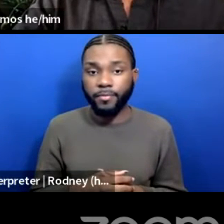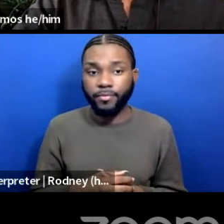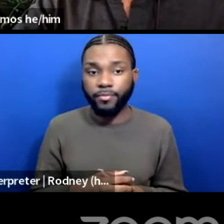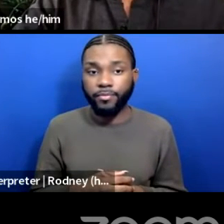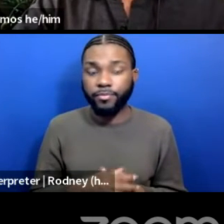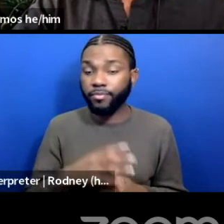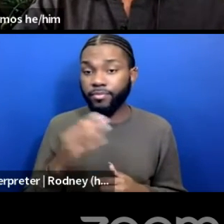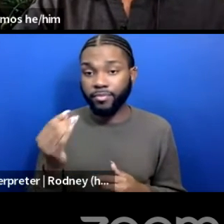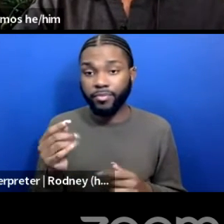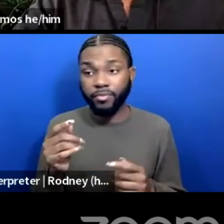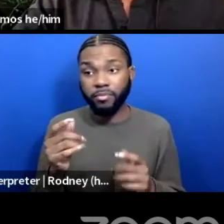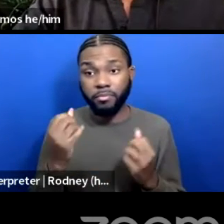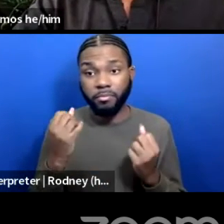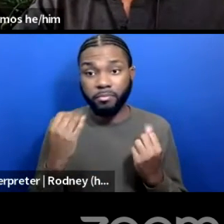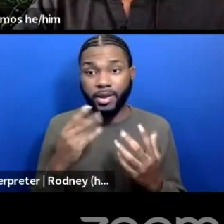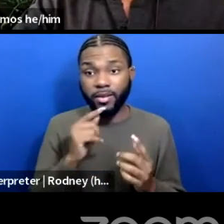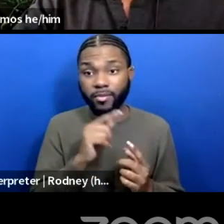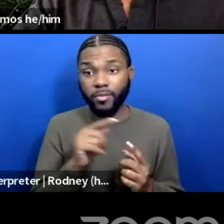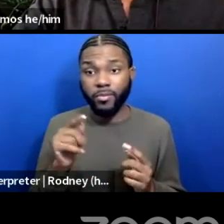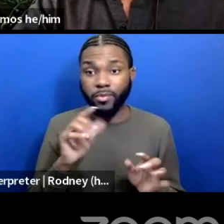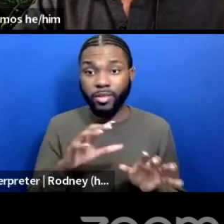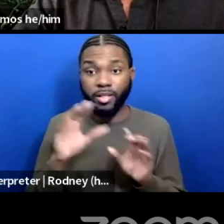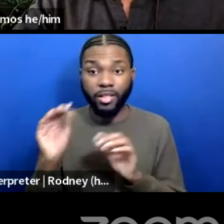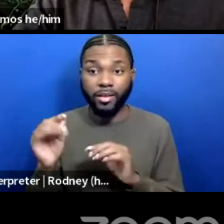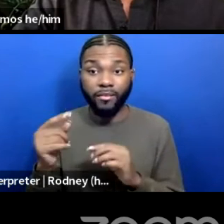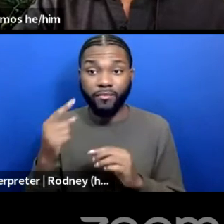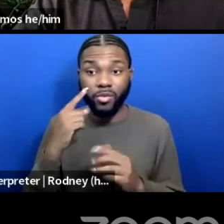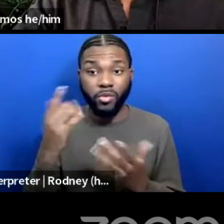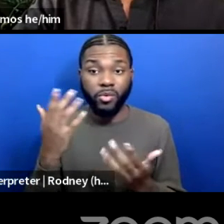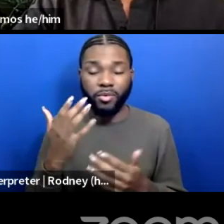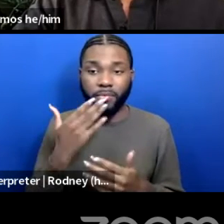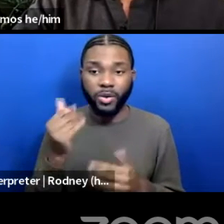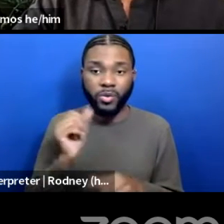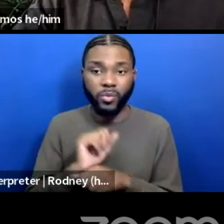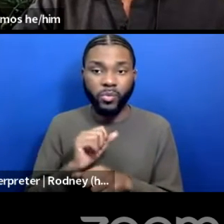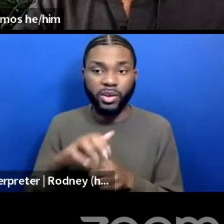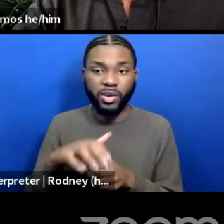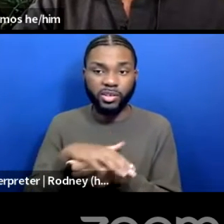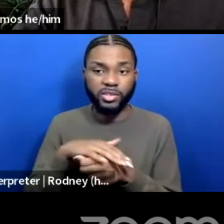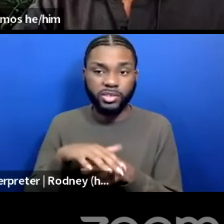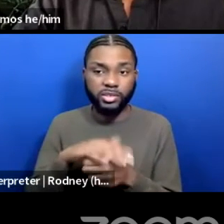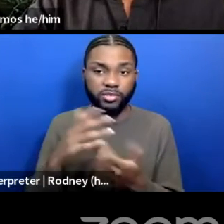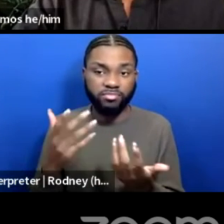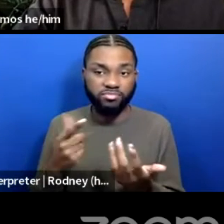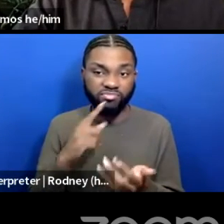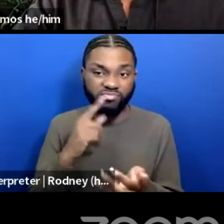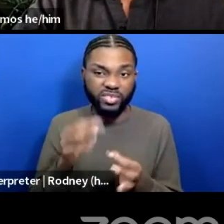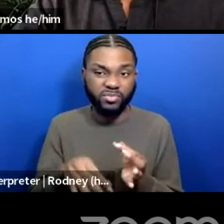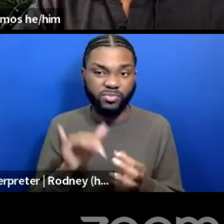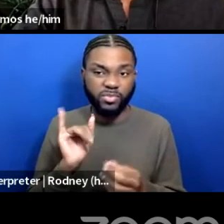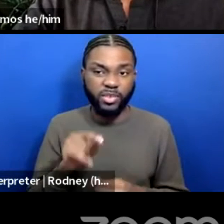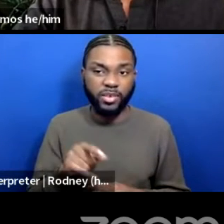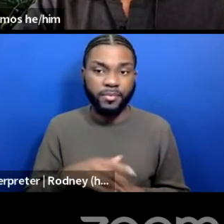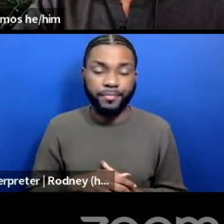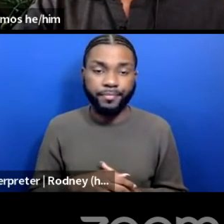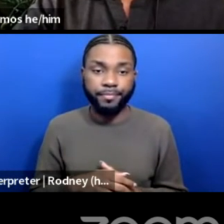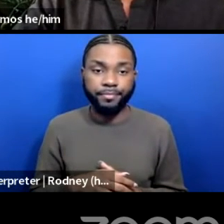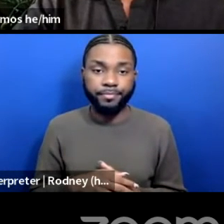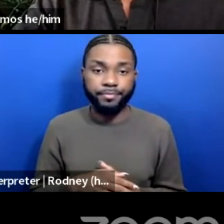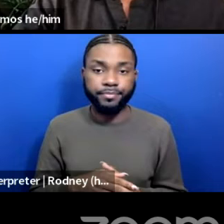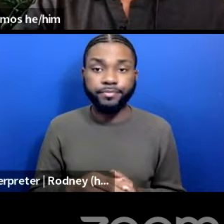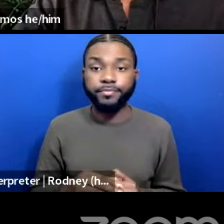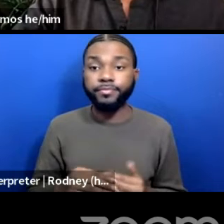cases, they left for better working conditions. I mean, it's as simple as that. And when